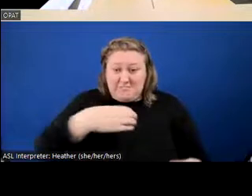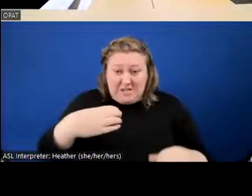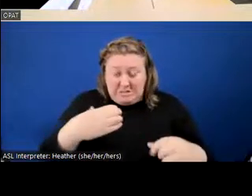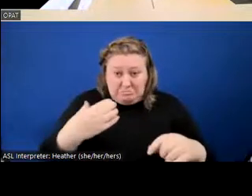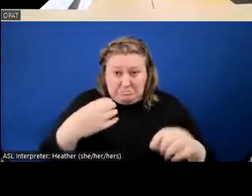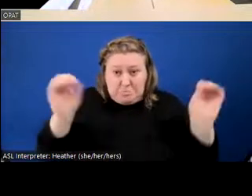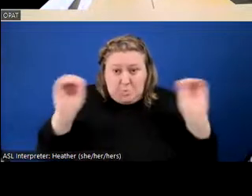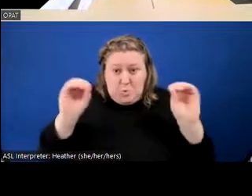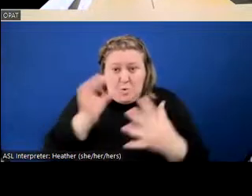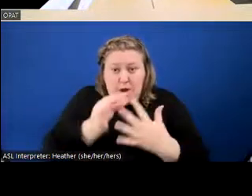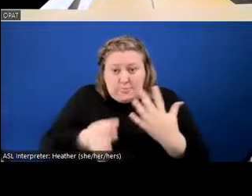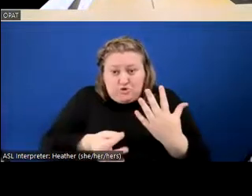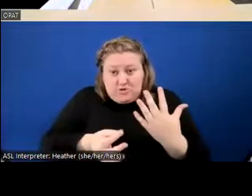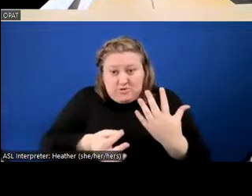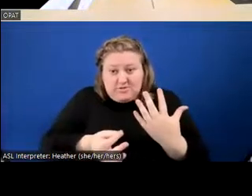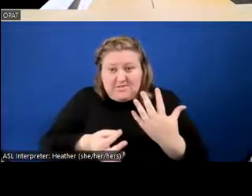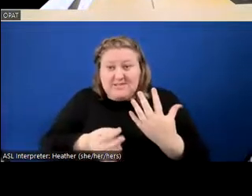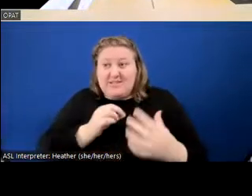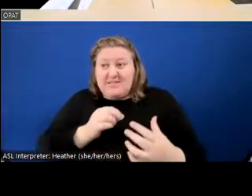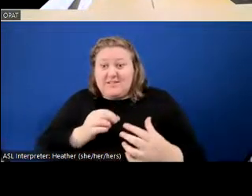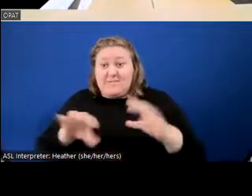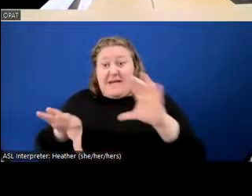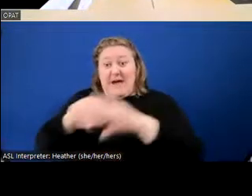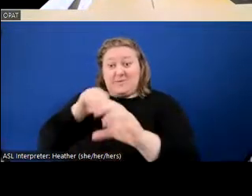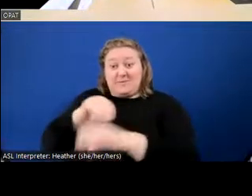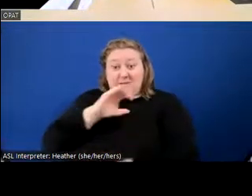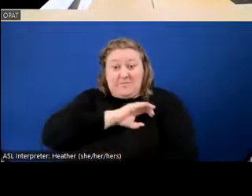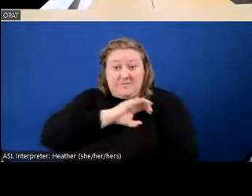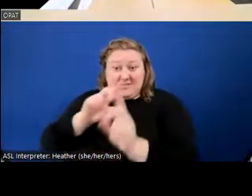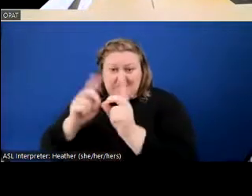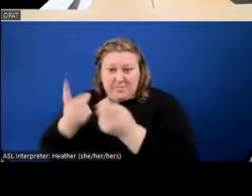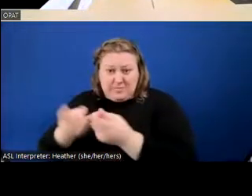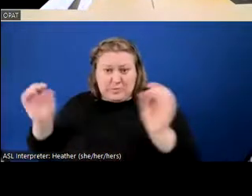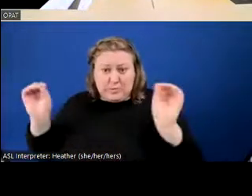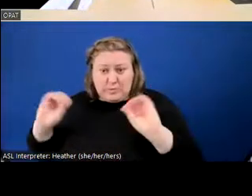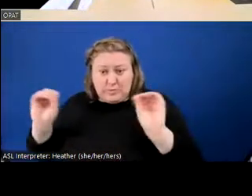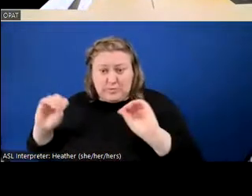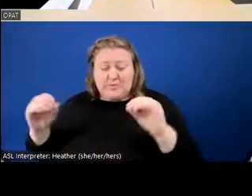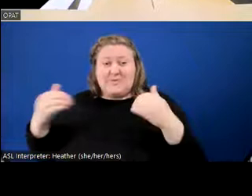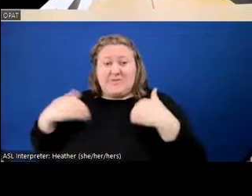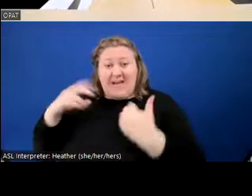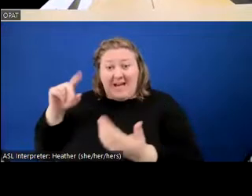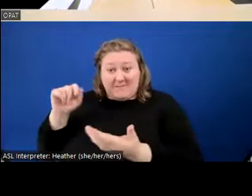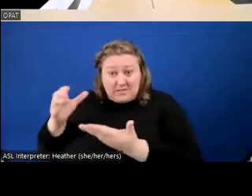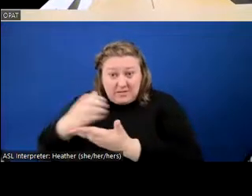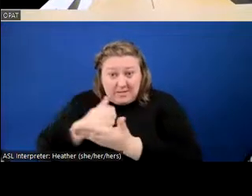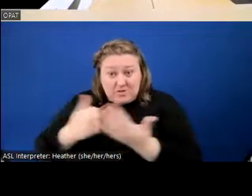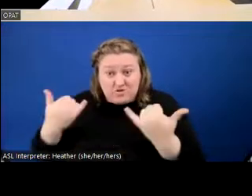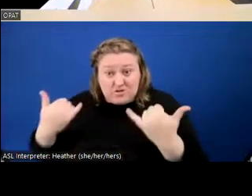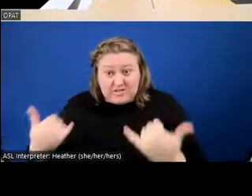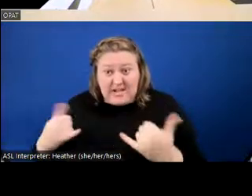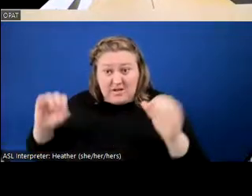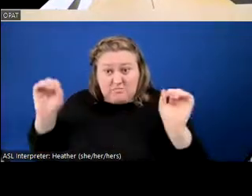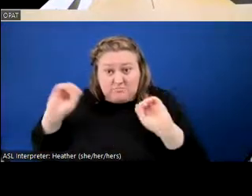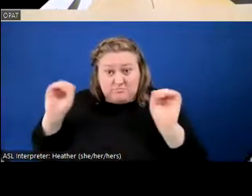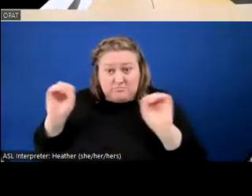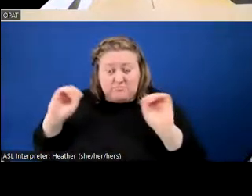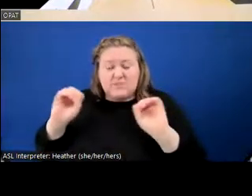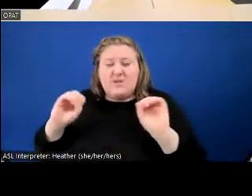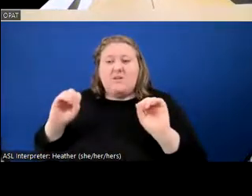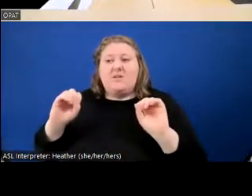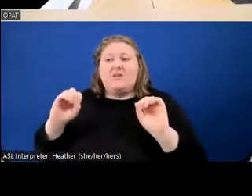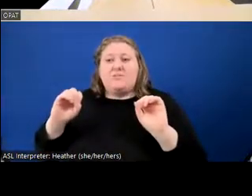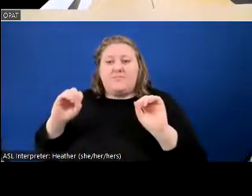get, you know, outside of the police department to go and do that and have all the data collection that we have now, and actually at least have some